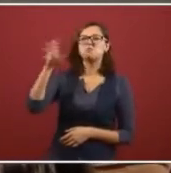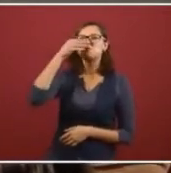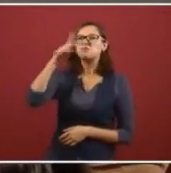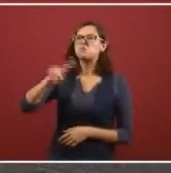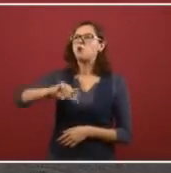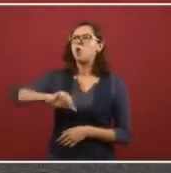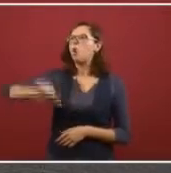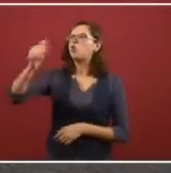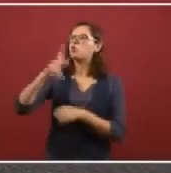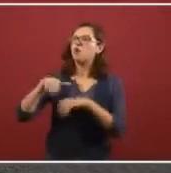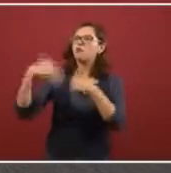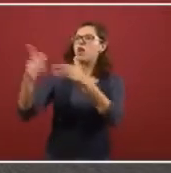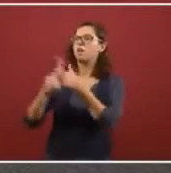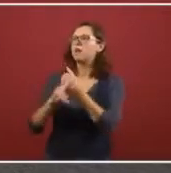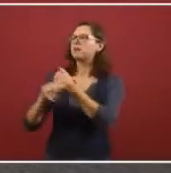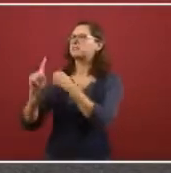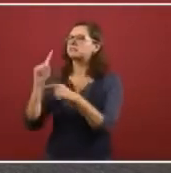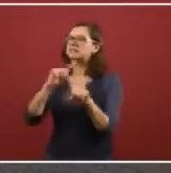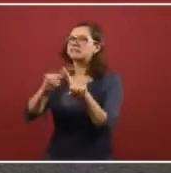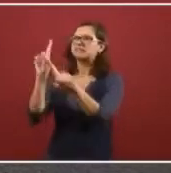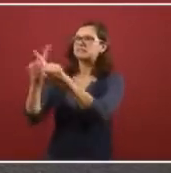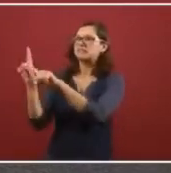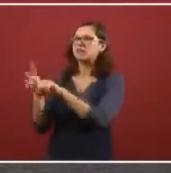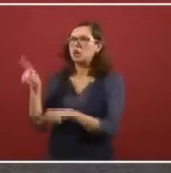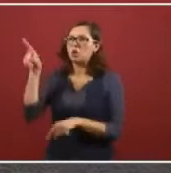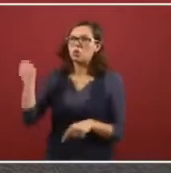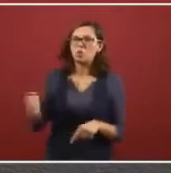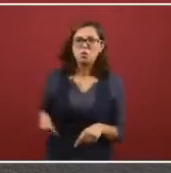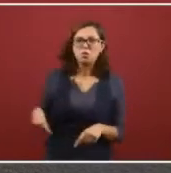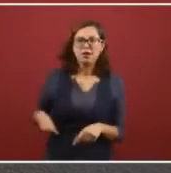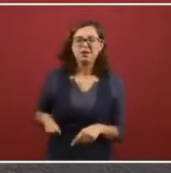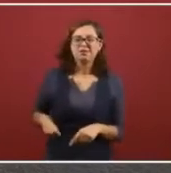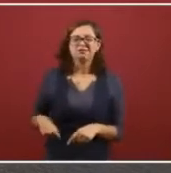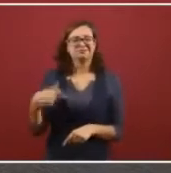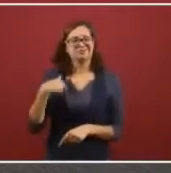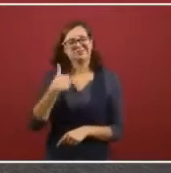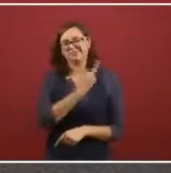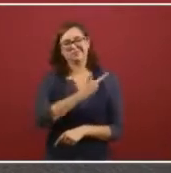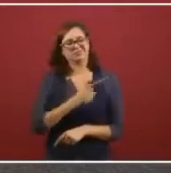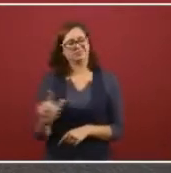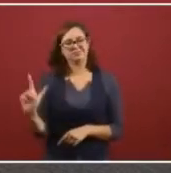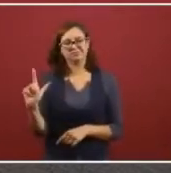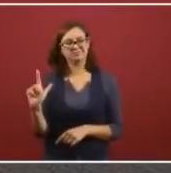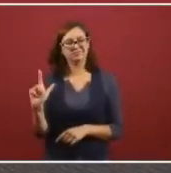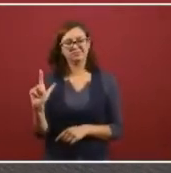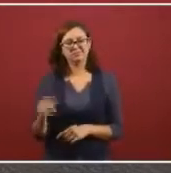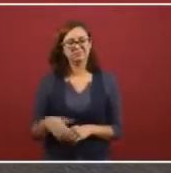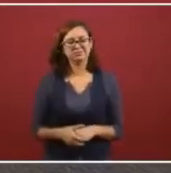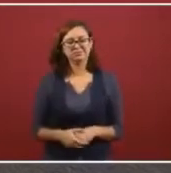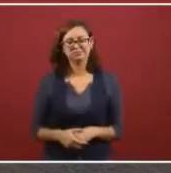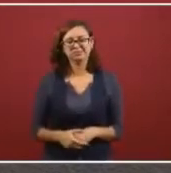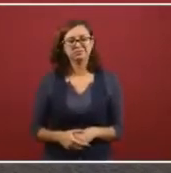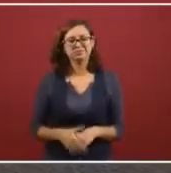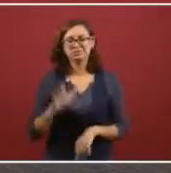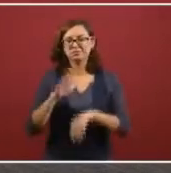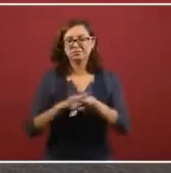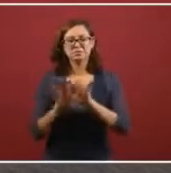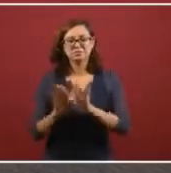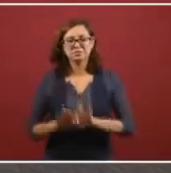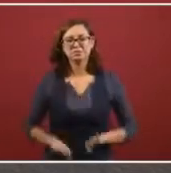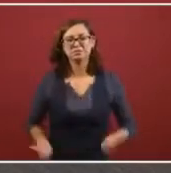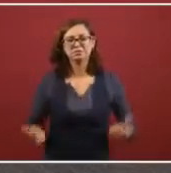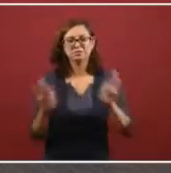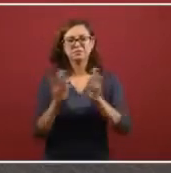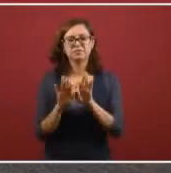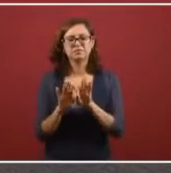factors. Because I believe that